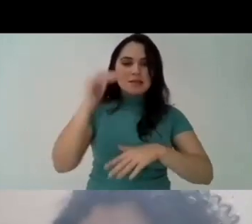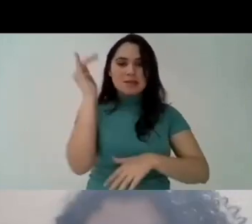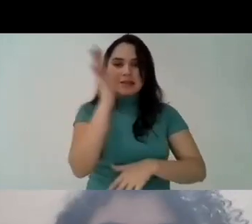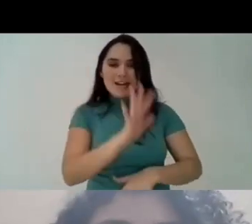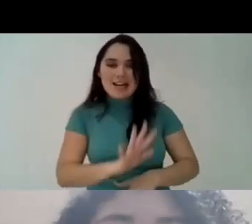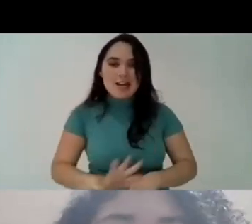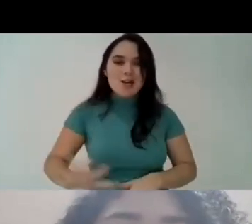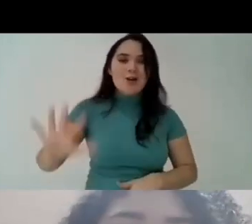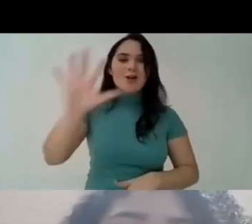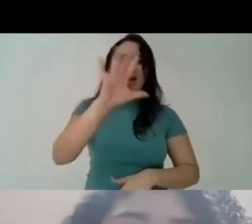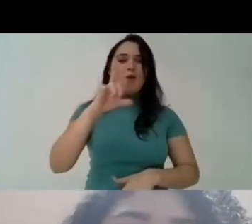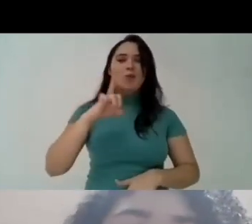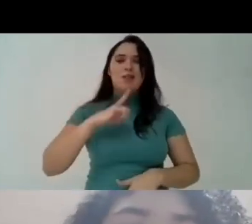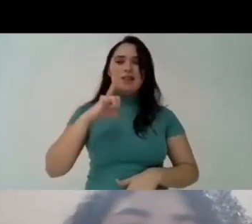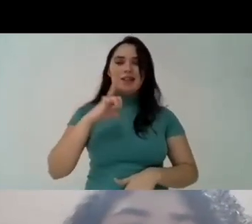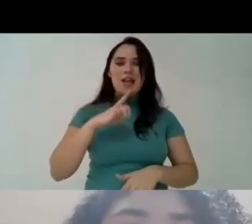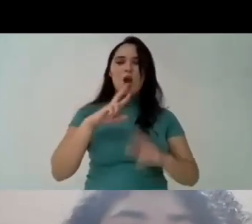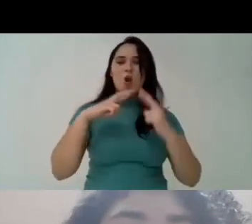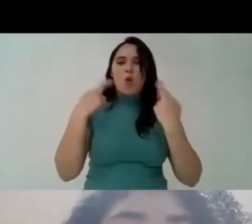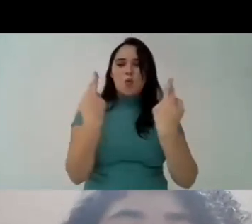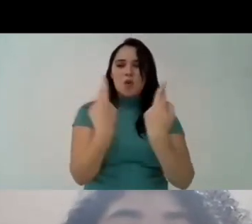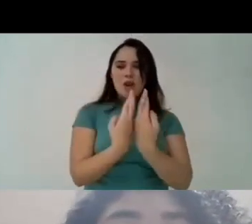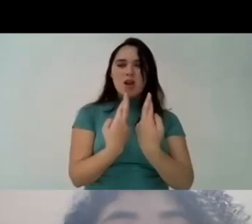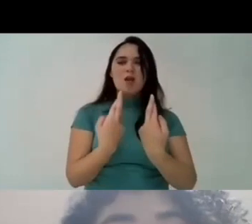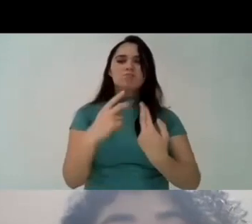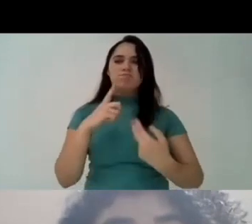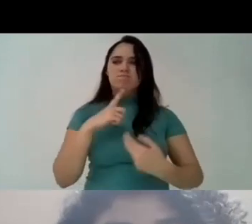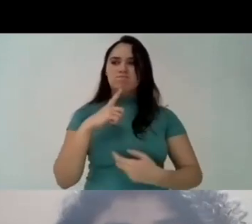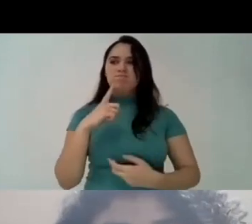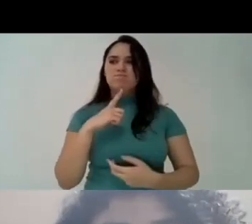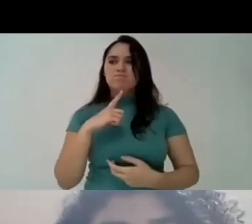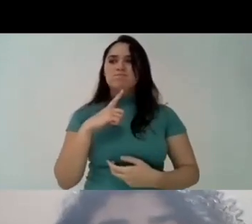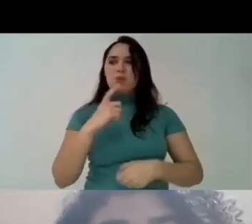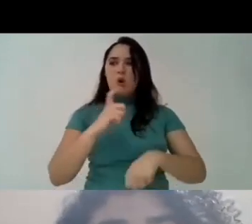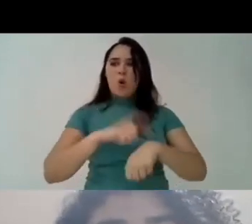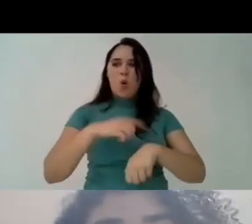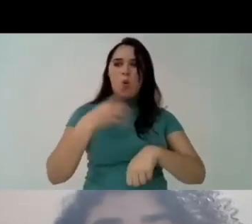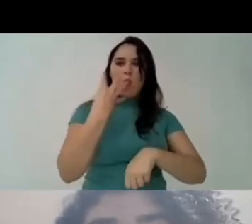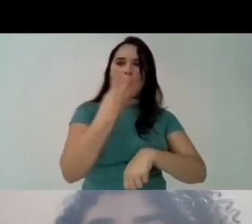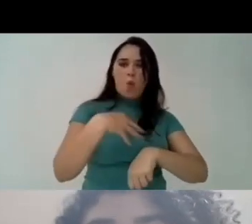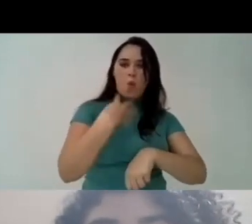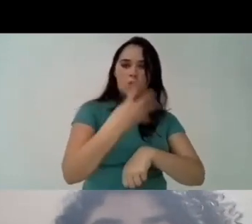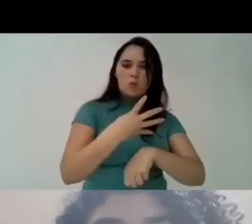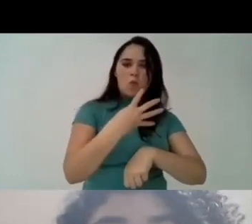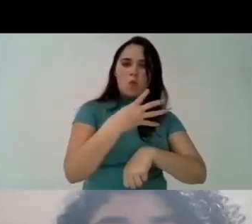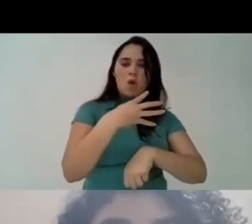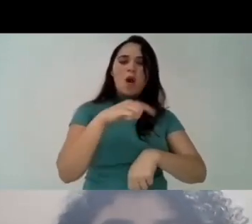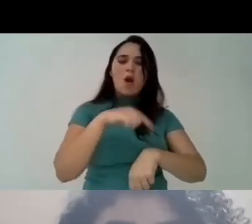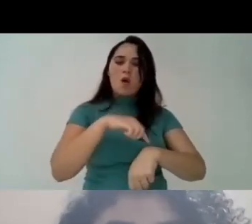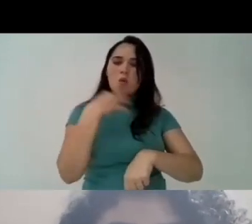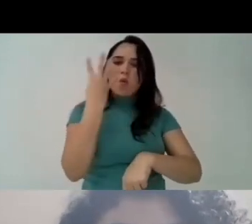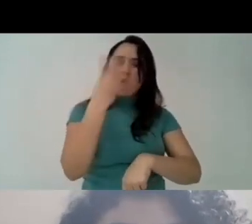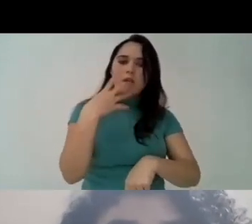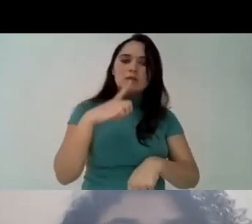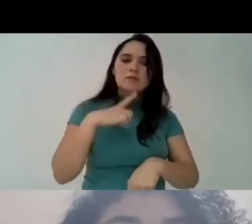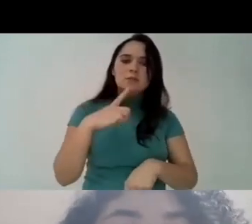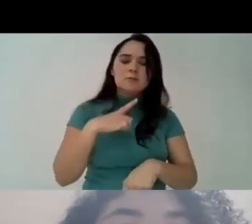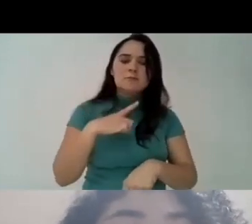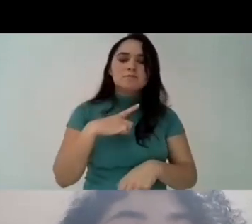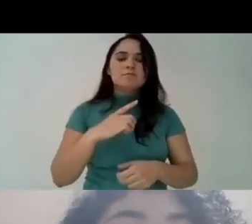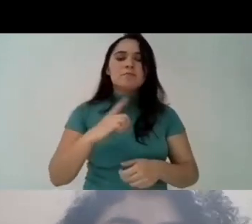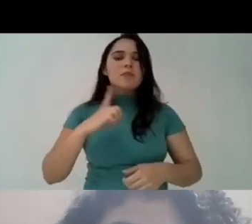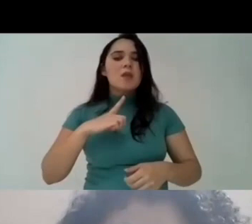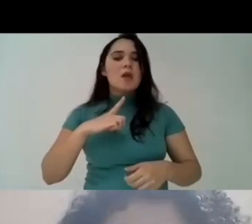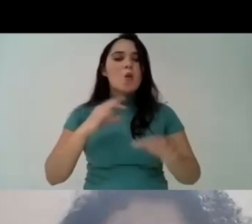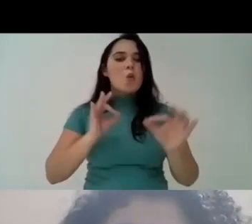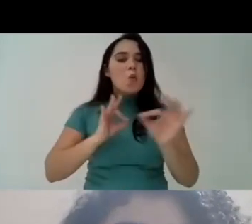actually i do have a meeting with them today so we for example are going